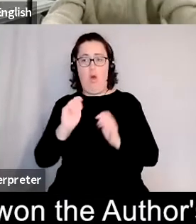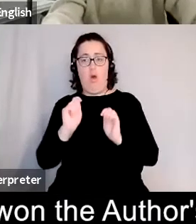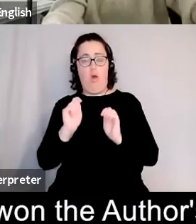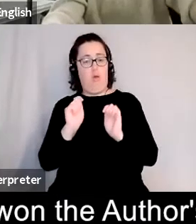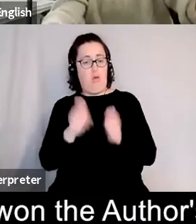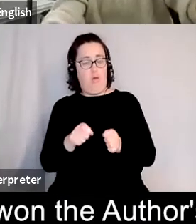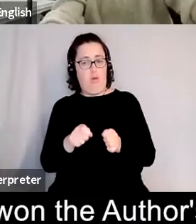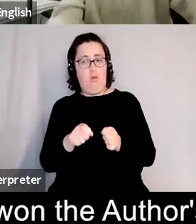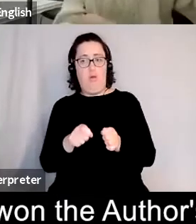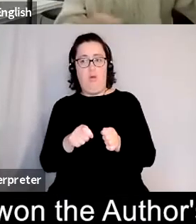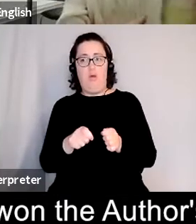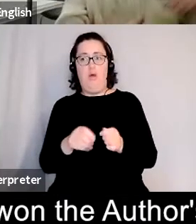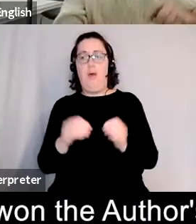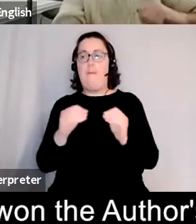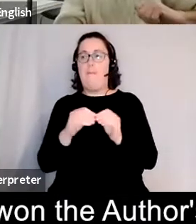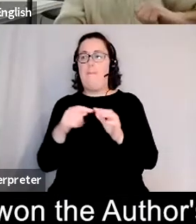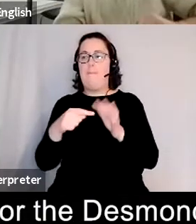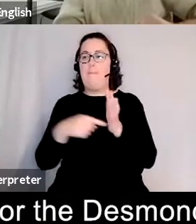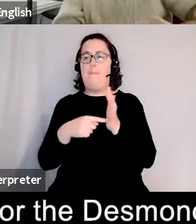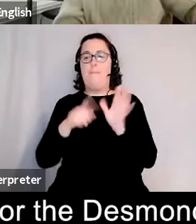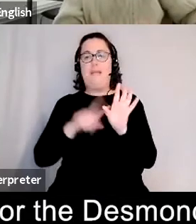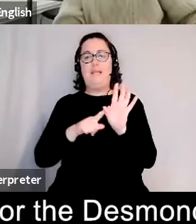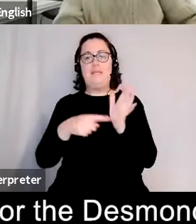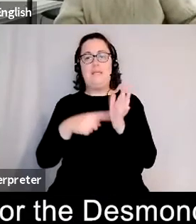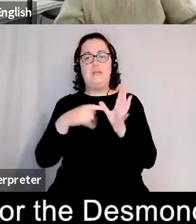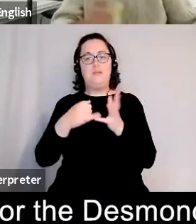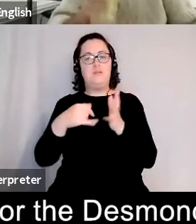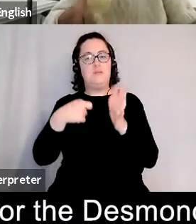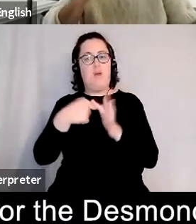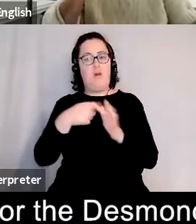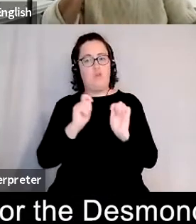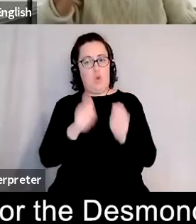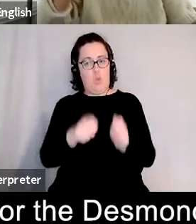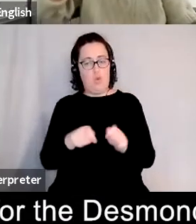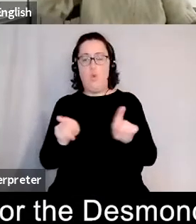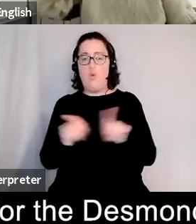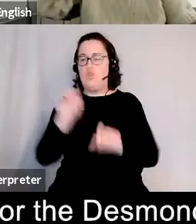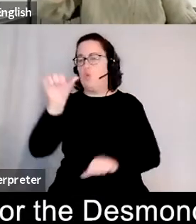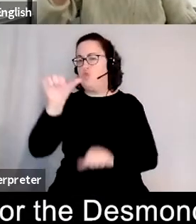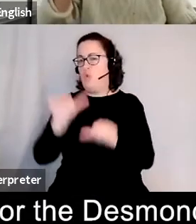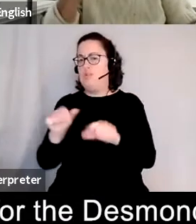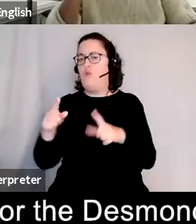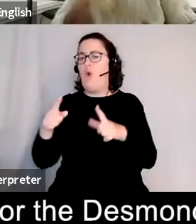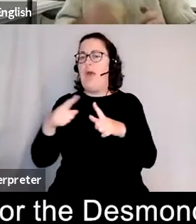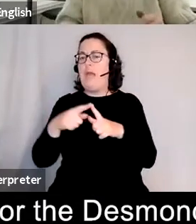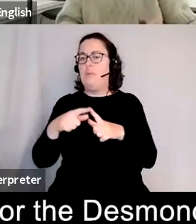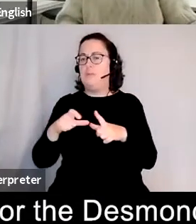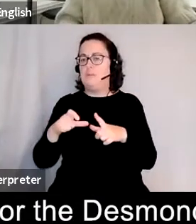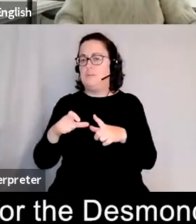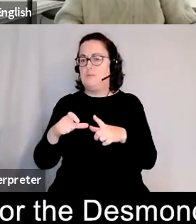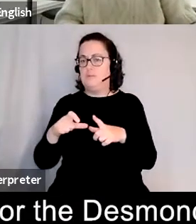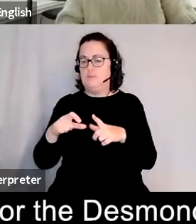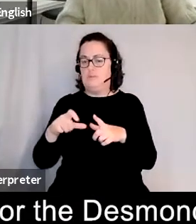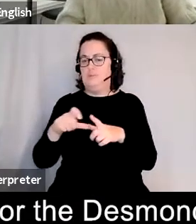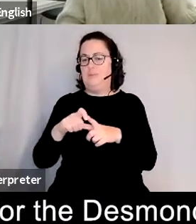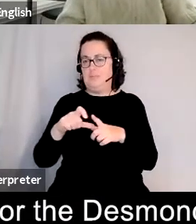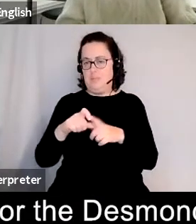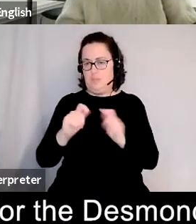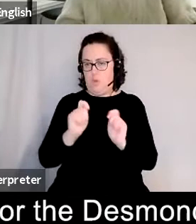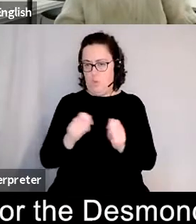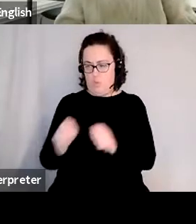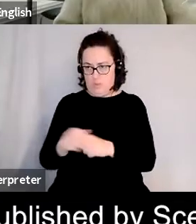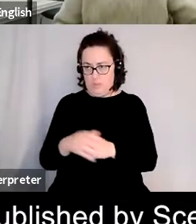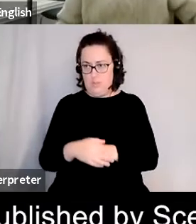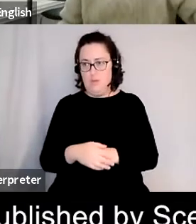a betty task awards and was shortlisted for the desmond elliott prize her second novel the fantastic